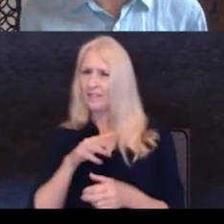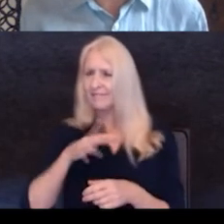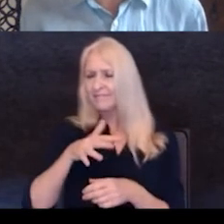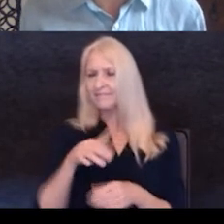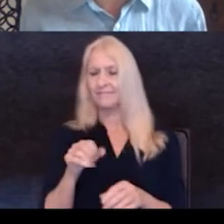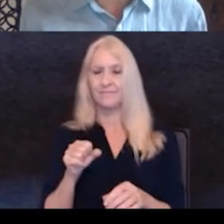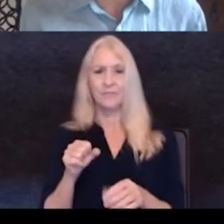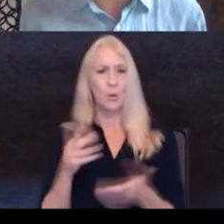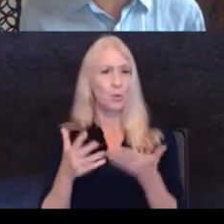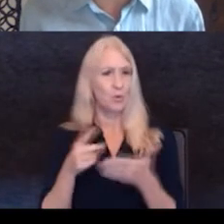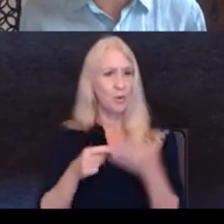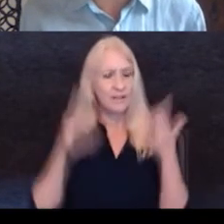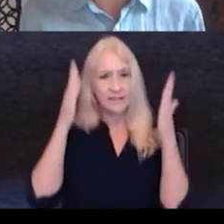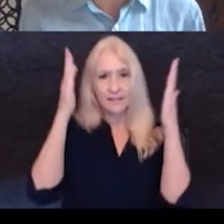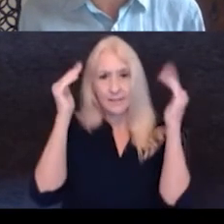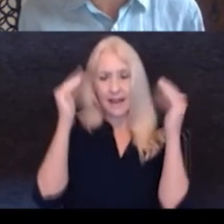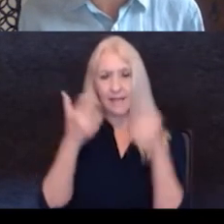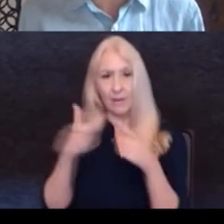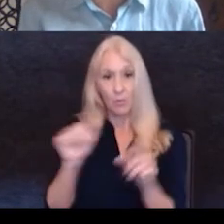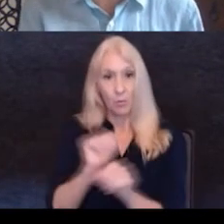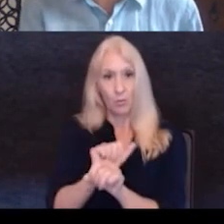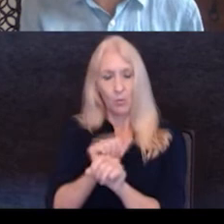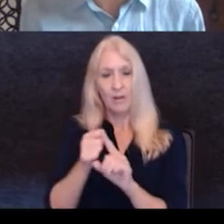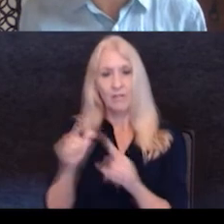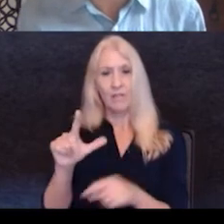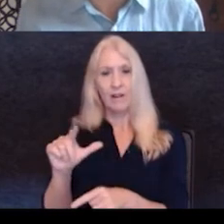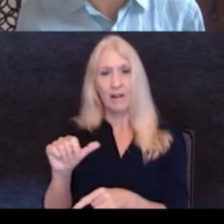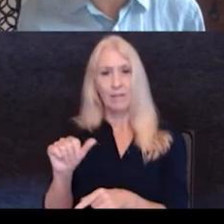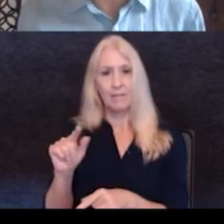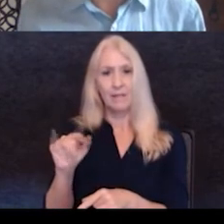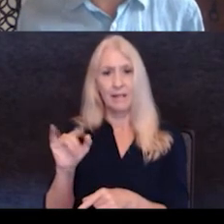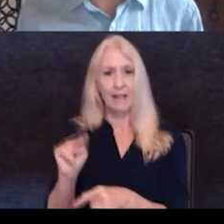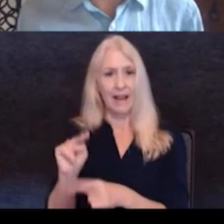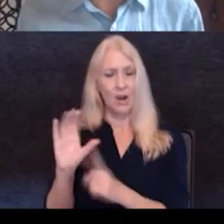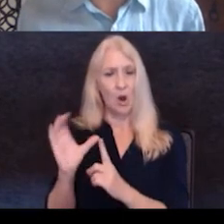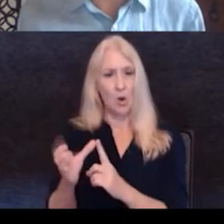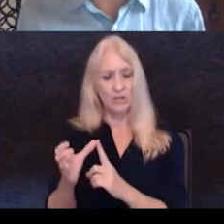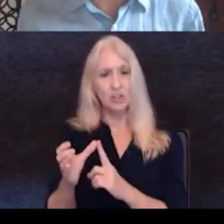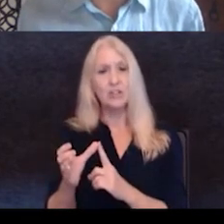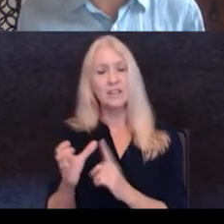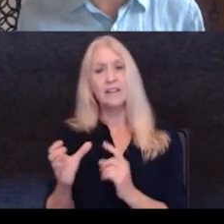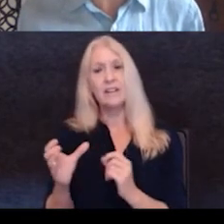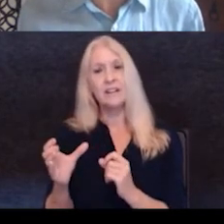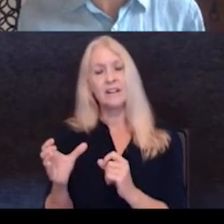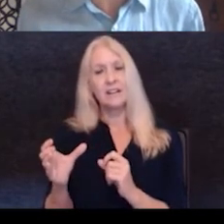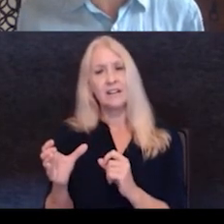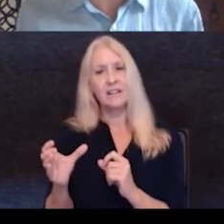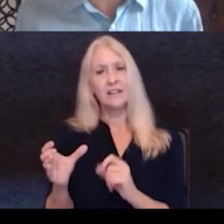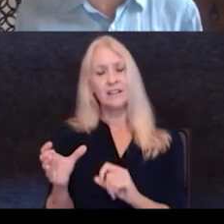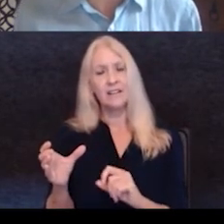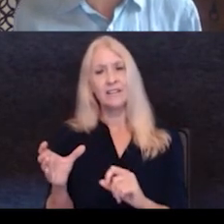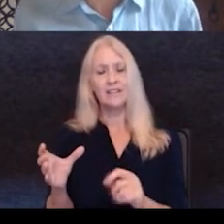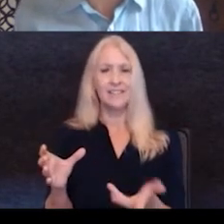expect from work that comes from a Latin, um, culture. And I find that, um, that's, that's